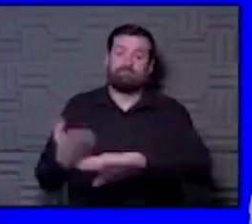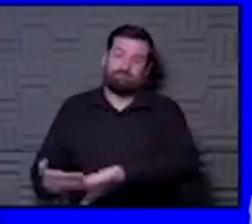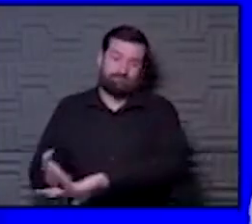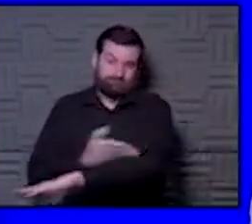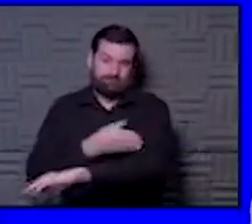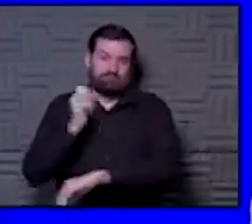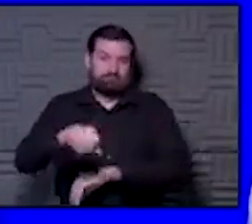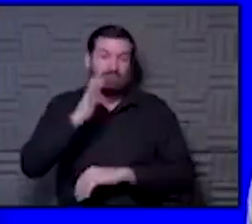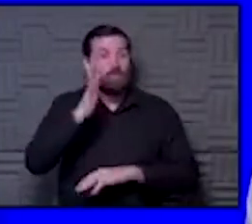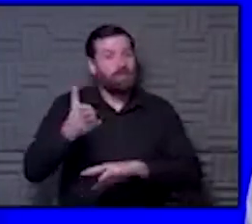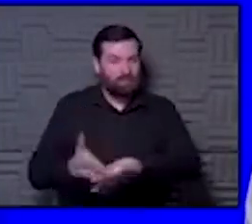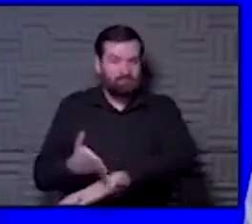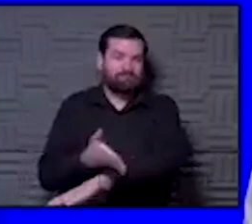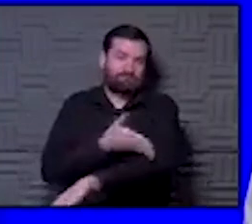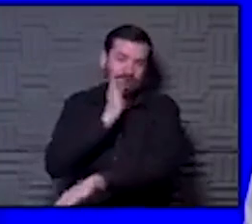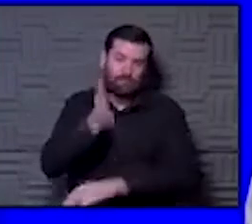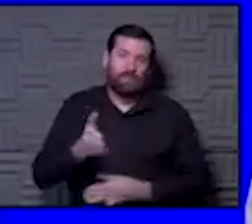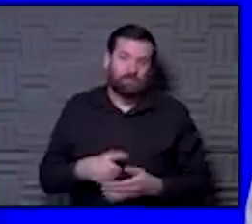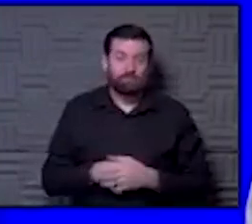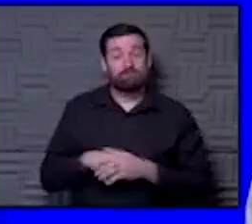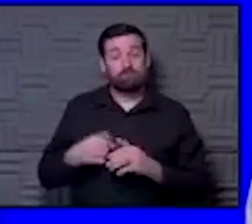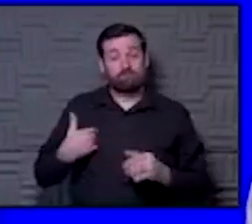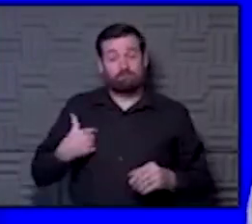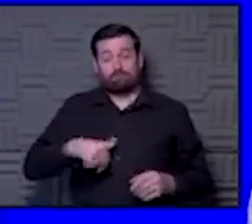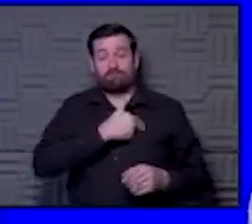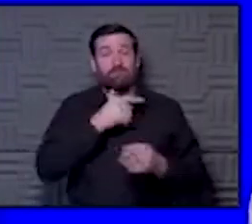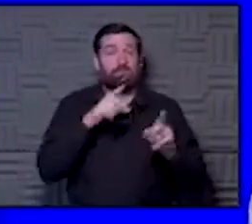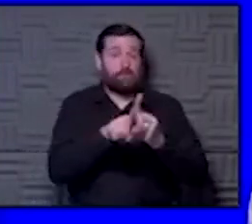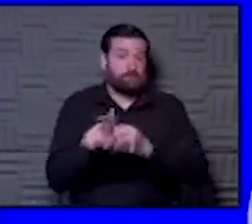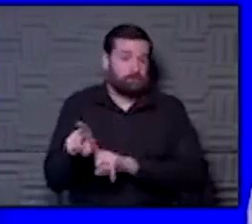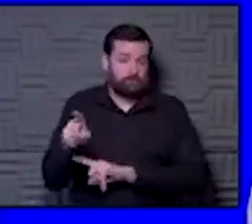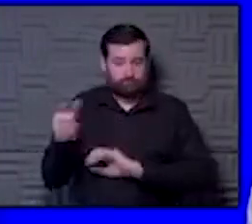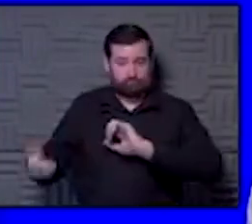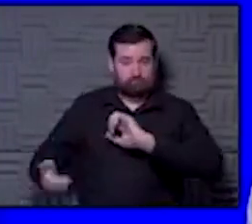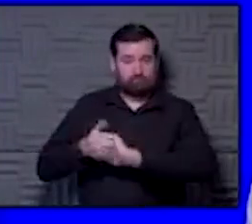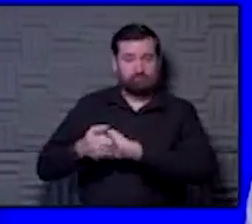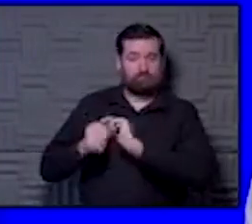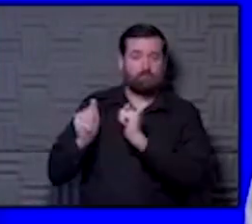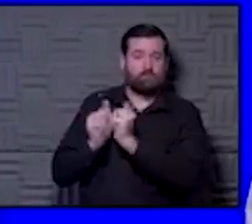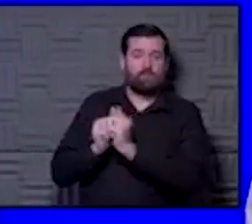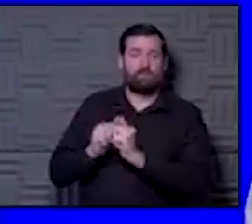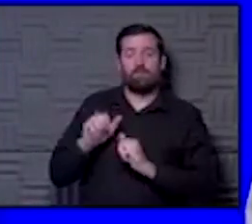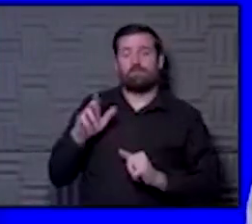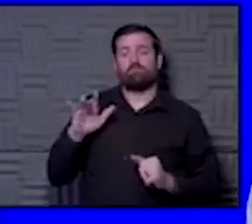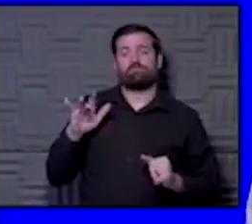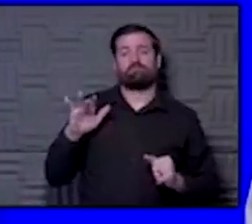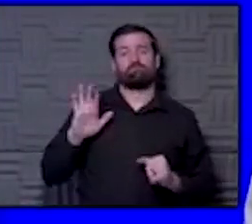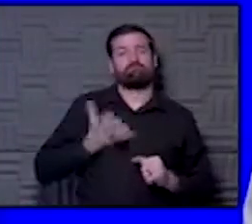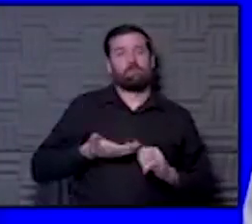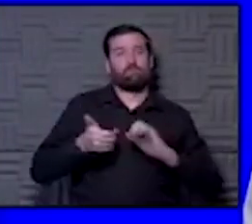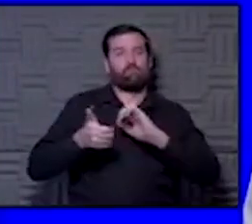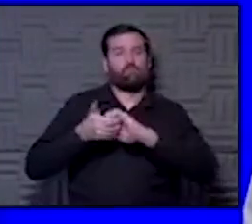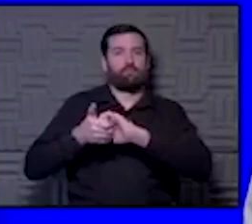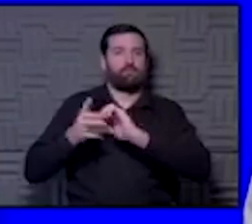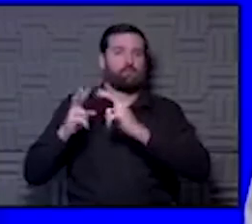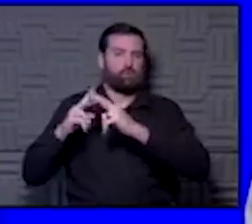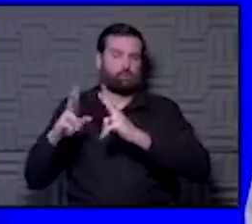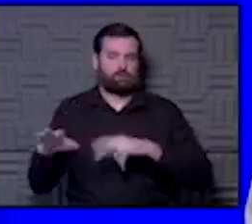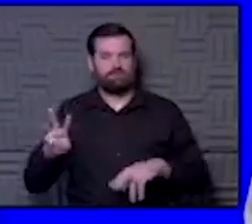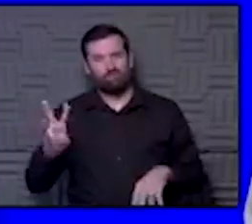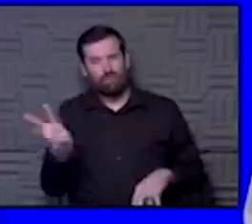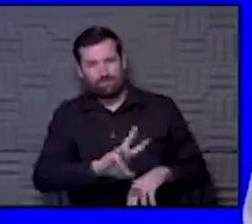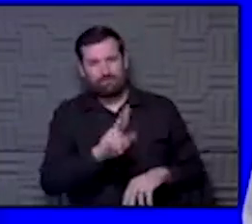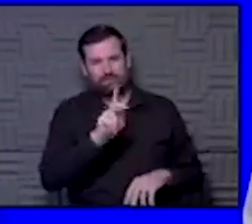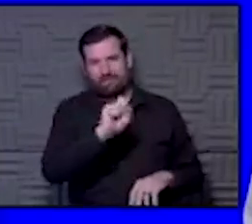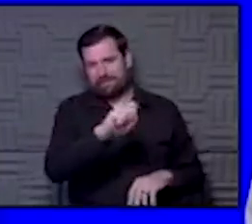should continue to get better. And we also are working with our partners out west in western